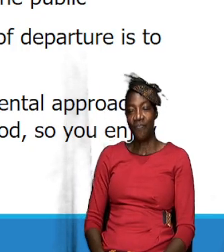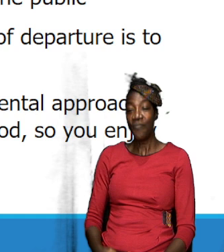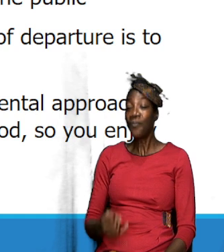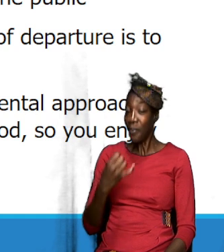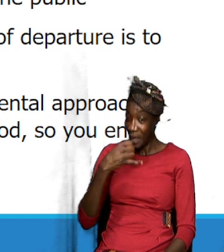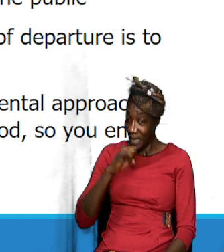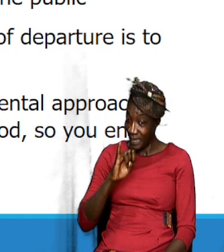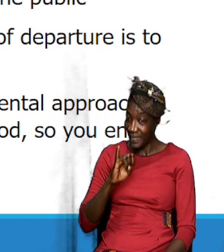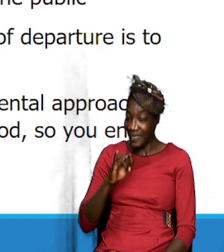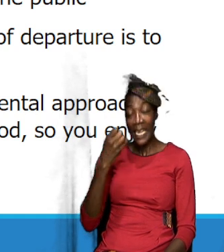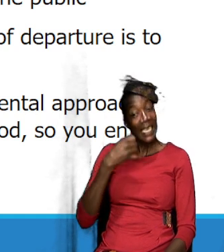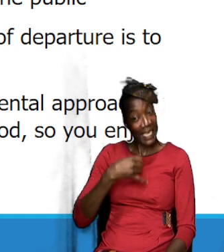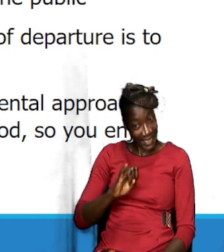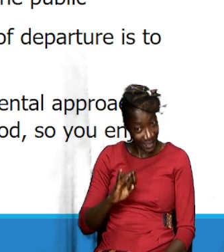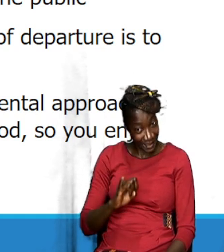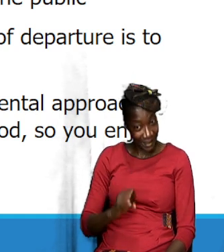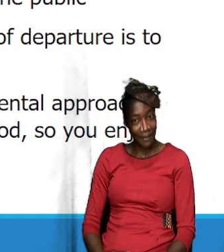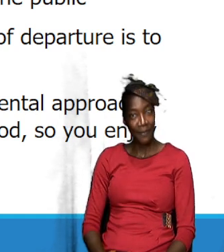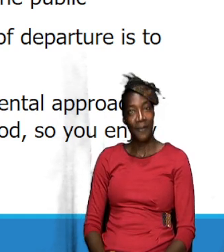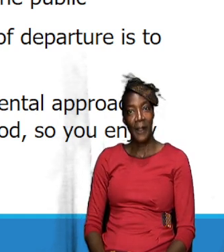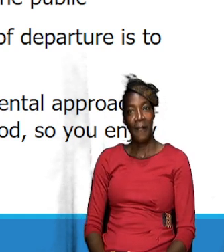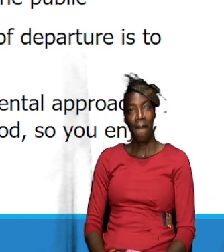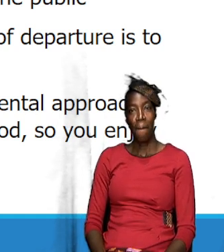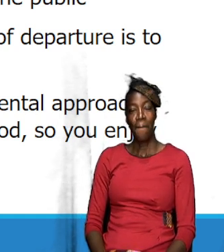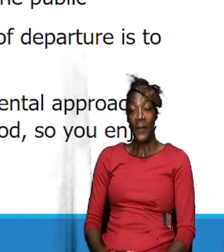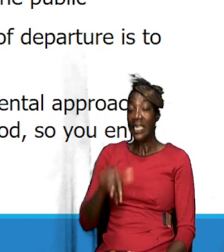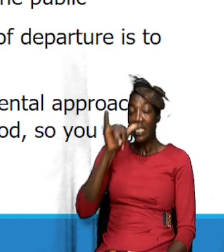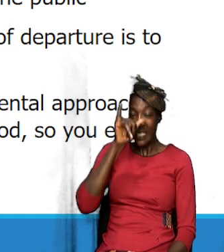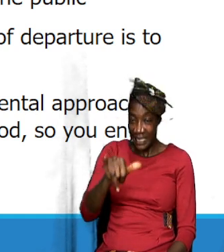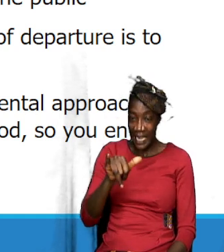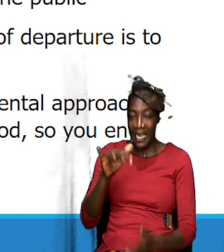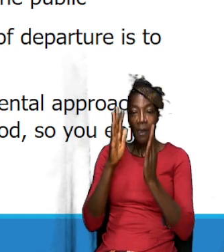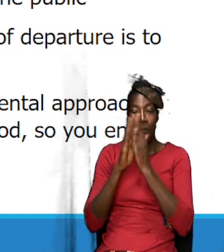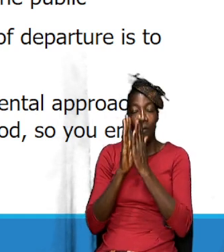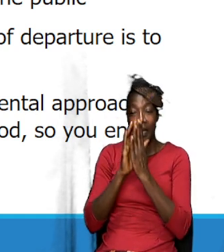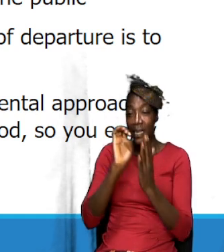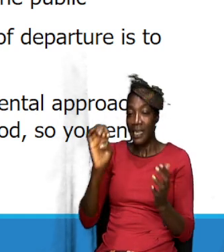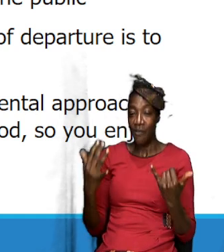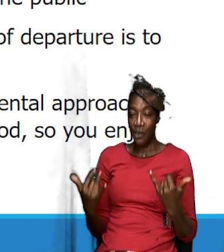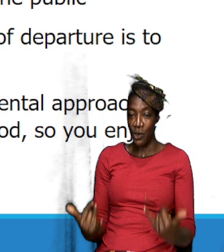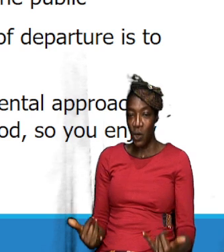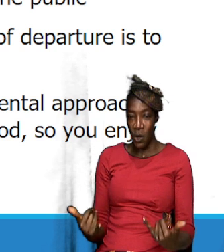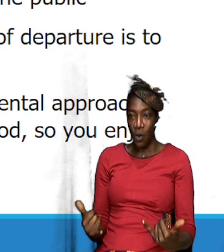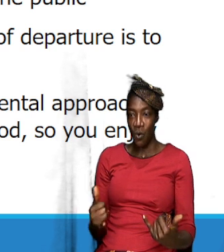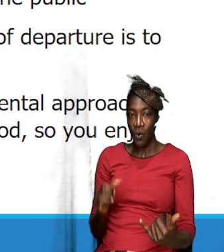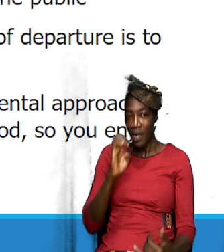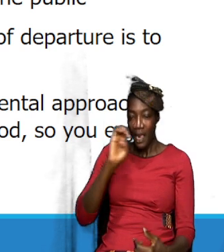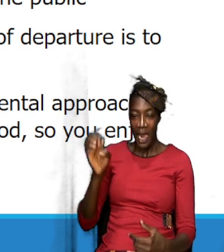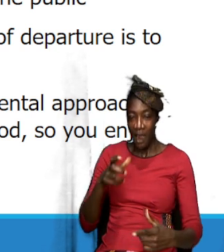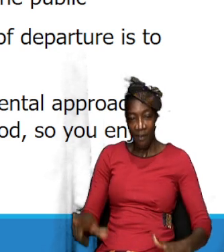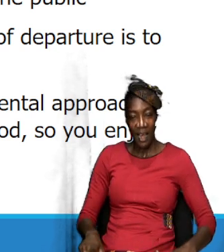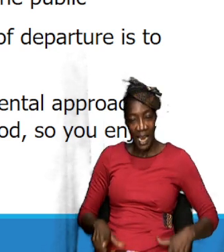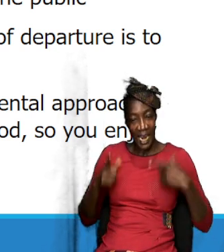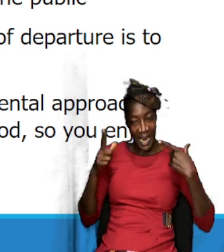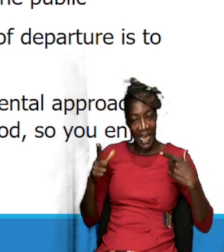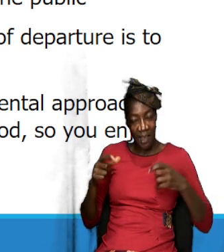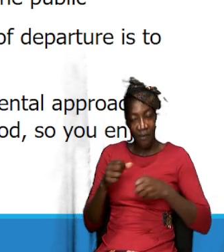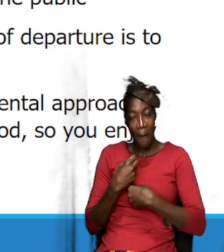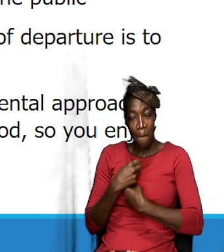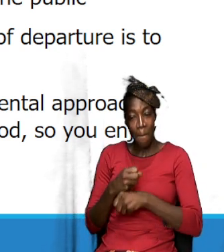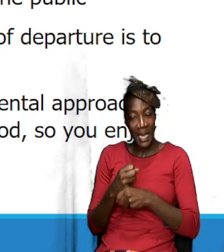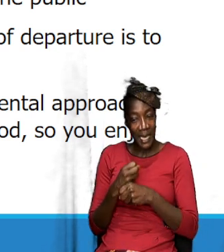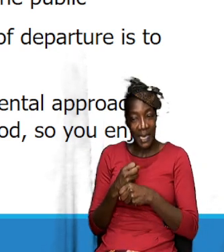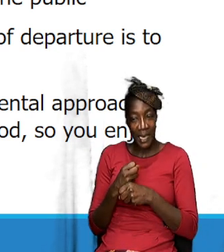a man of prayer not was because he's still praying even now the Bible say he ever live it making